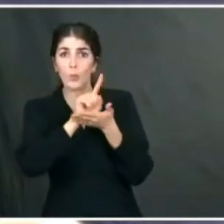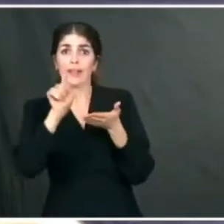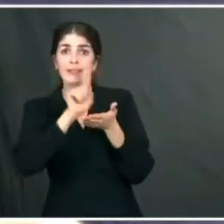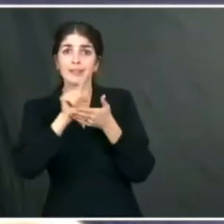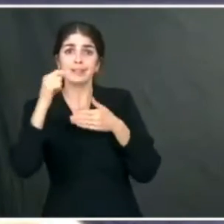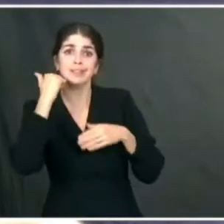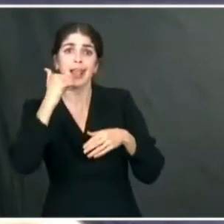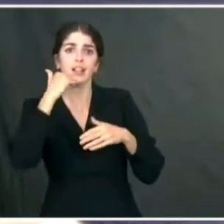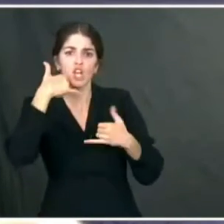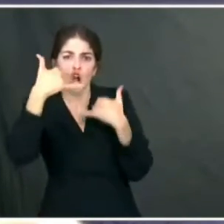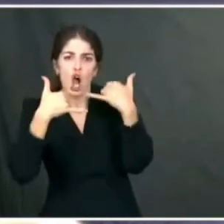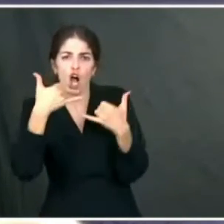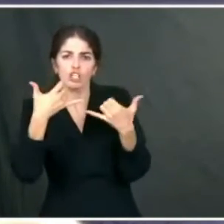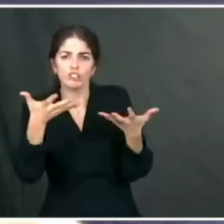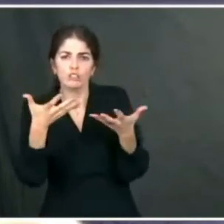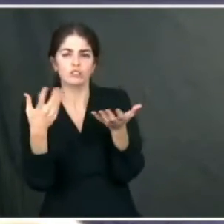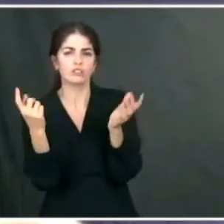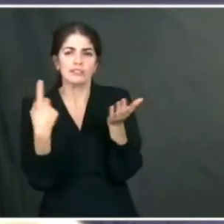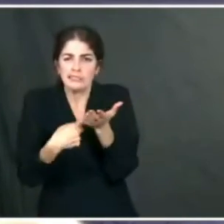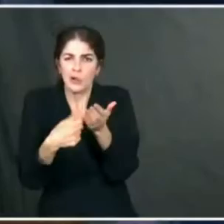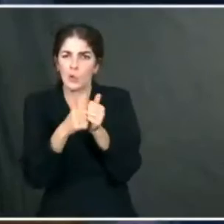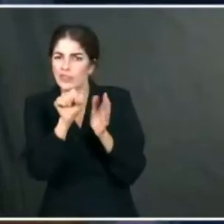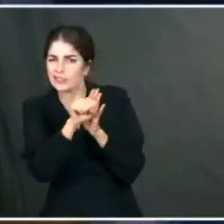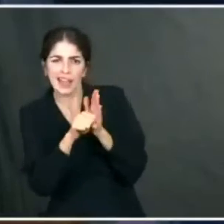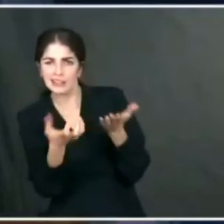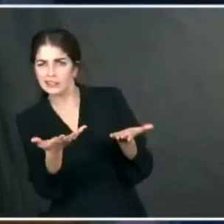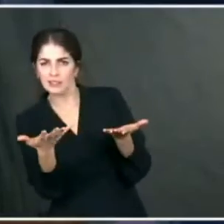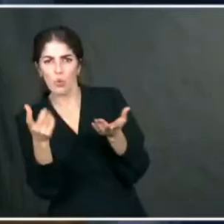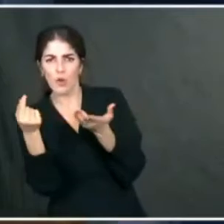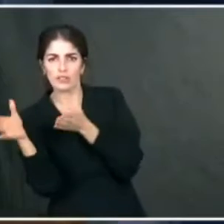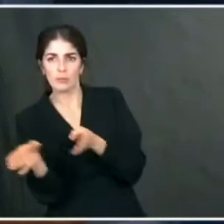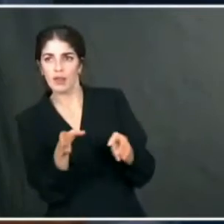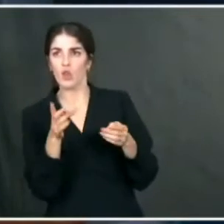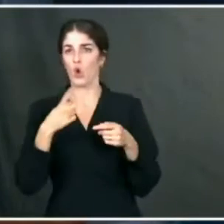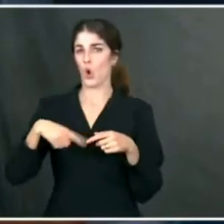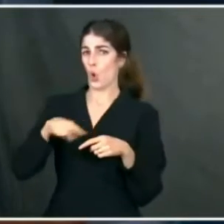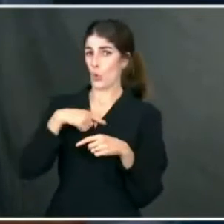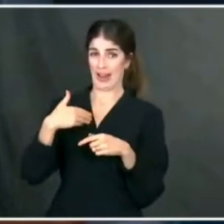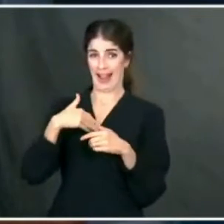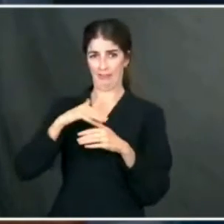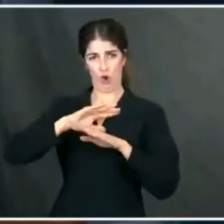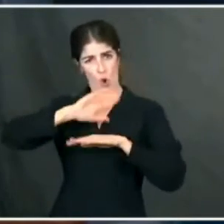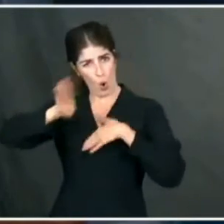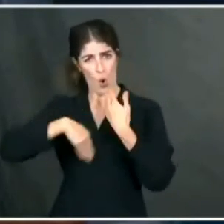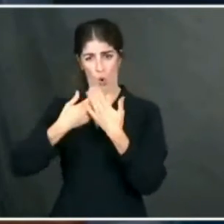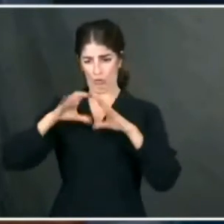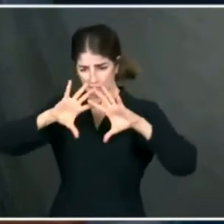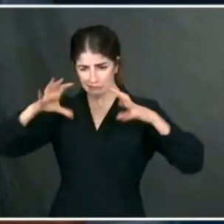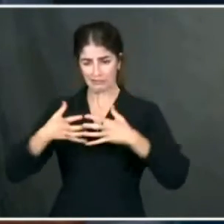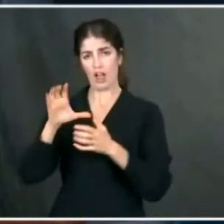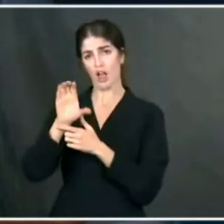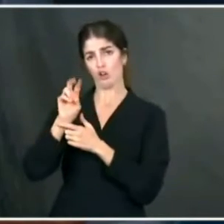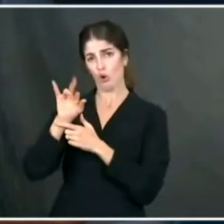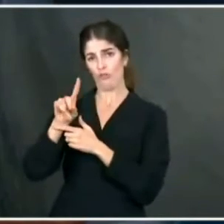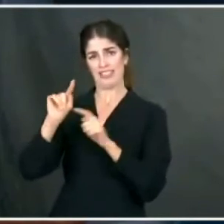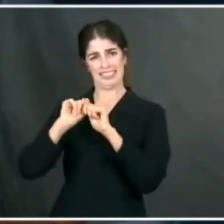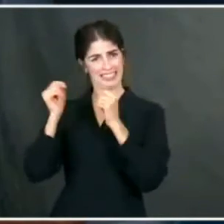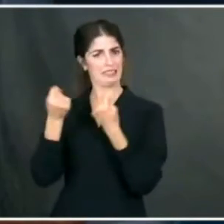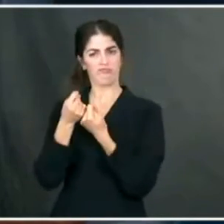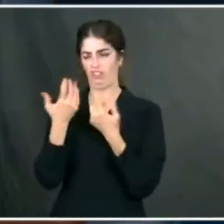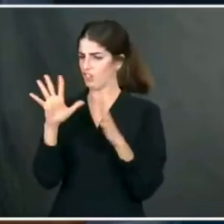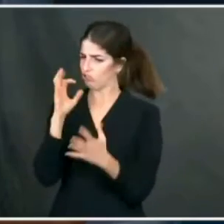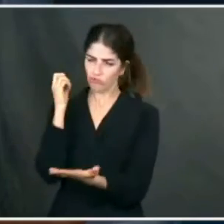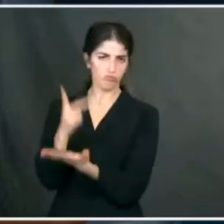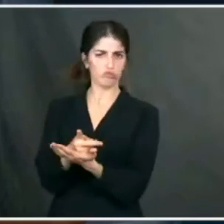planning to up the communication? Well, we have an entire COVID team, as you know, who are now, most of them are official. And part of